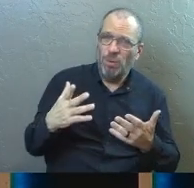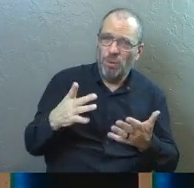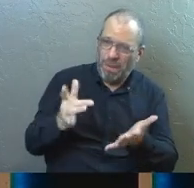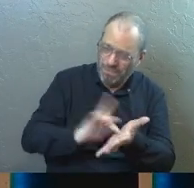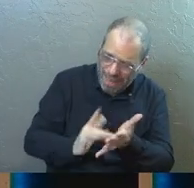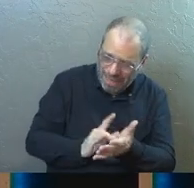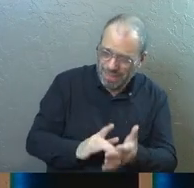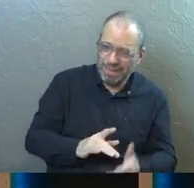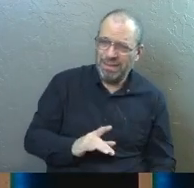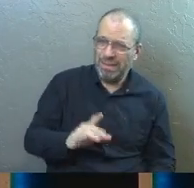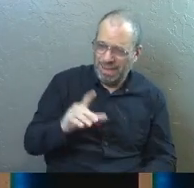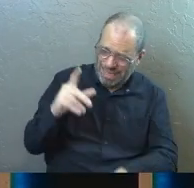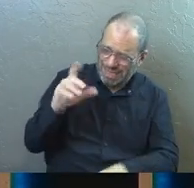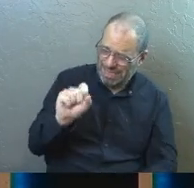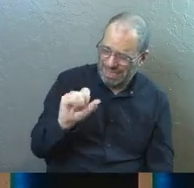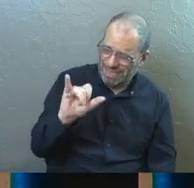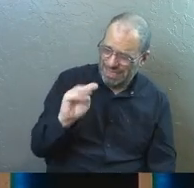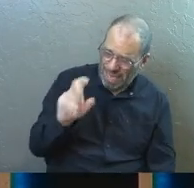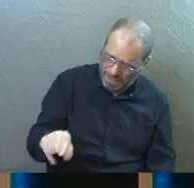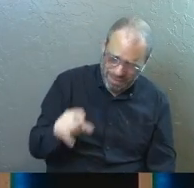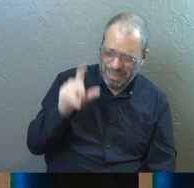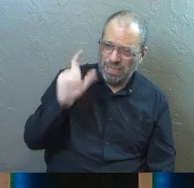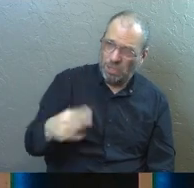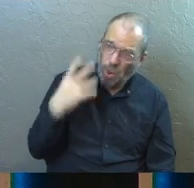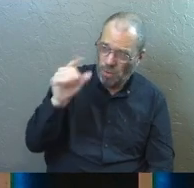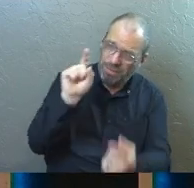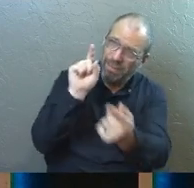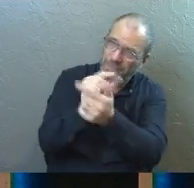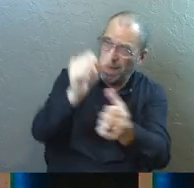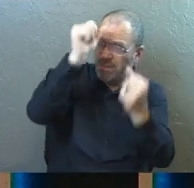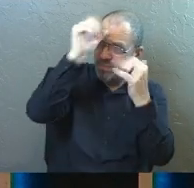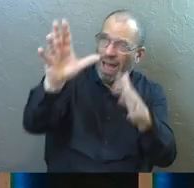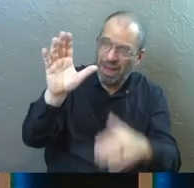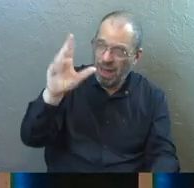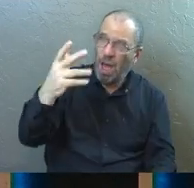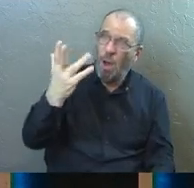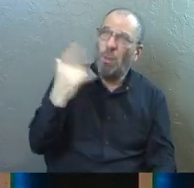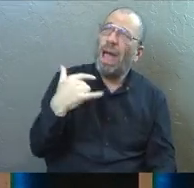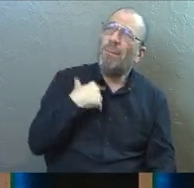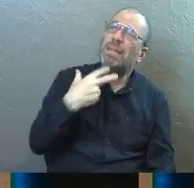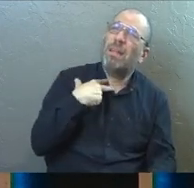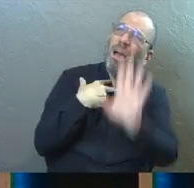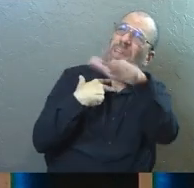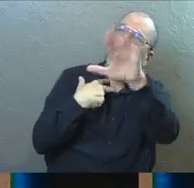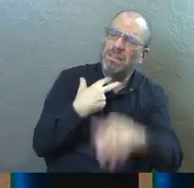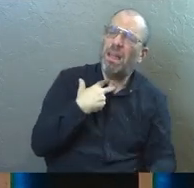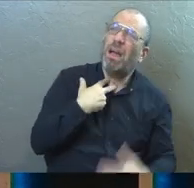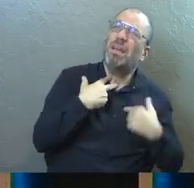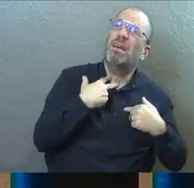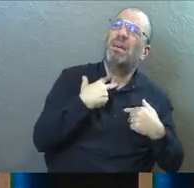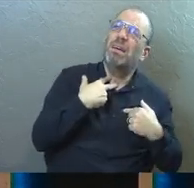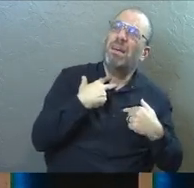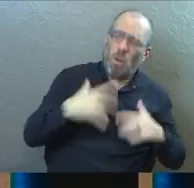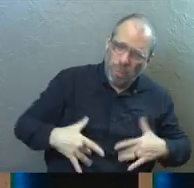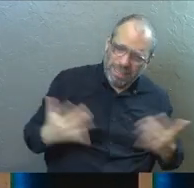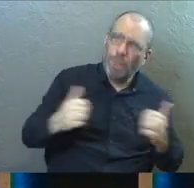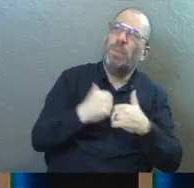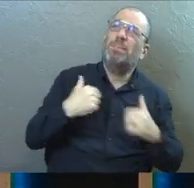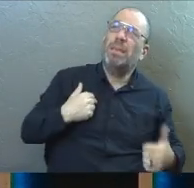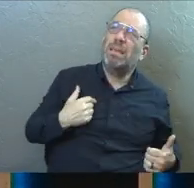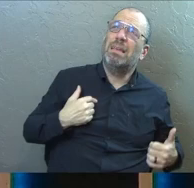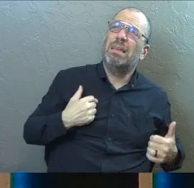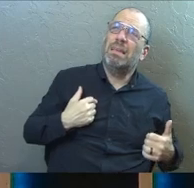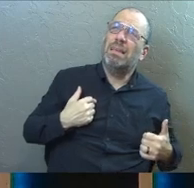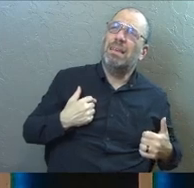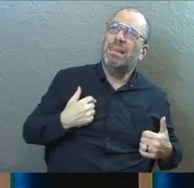He's saying, Simon, you're stuck, dude. You need to go to God the Father and say, why am I stuck? What's going on with